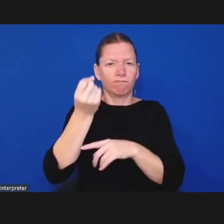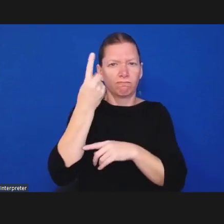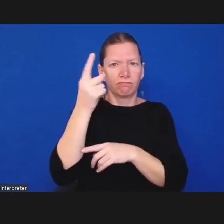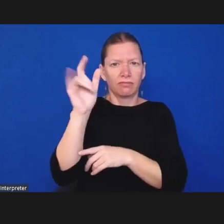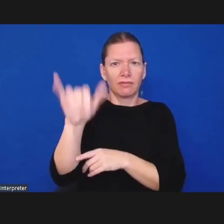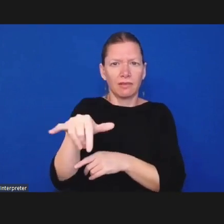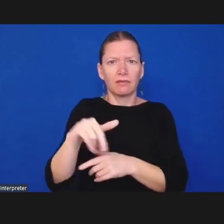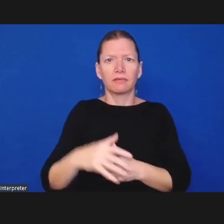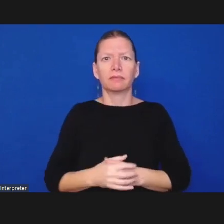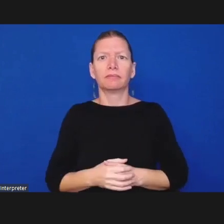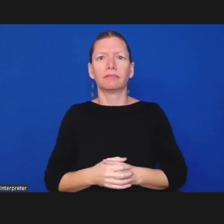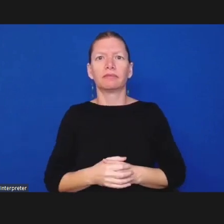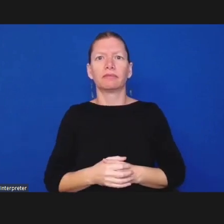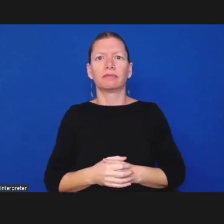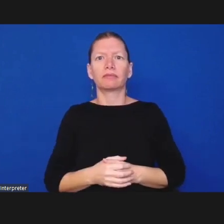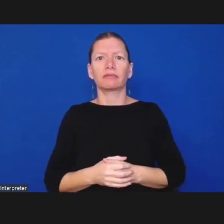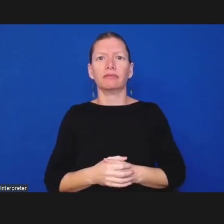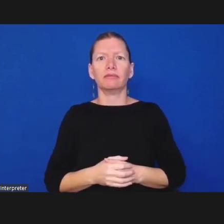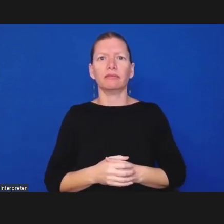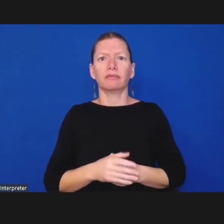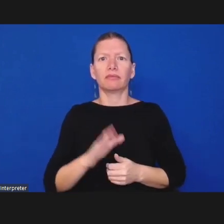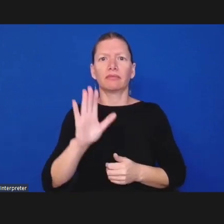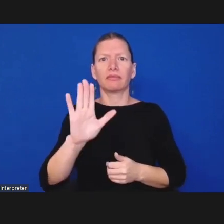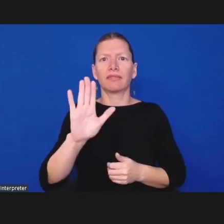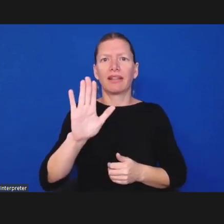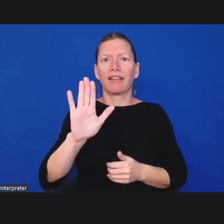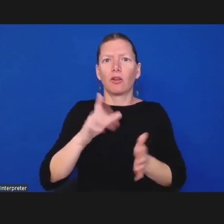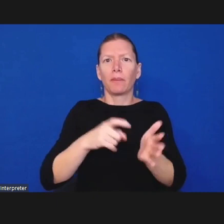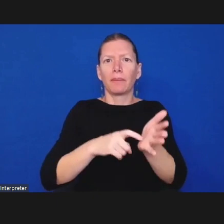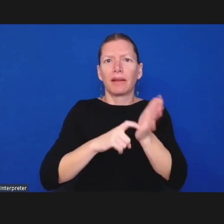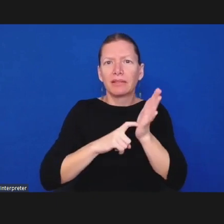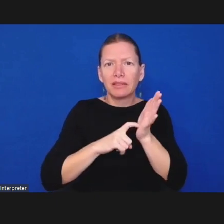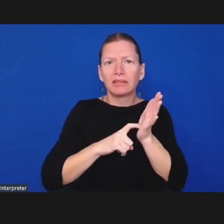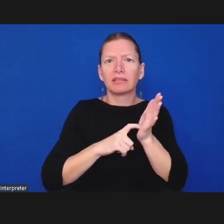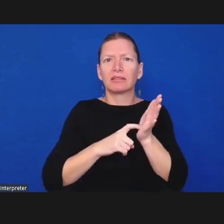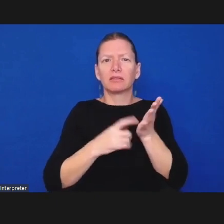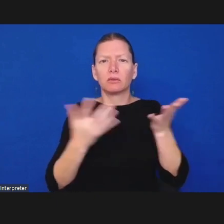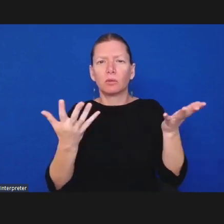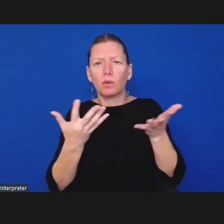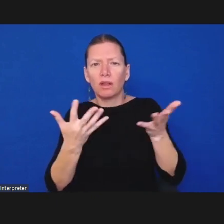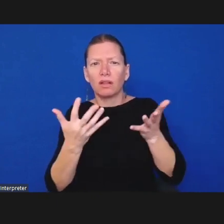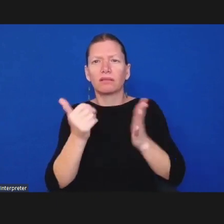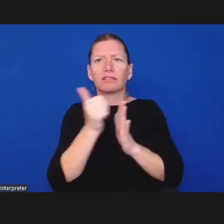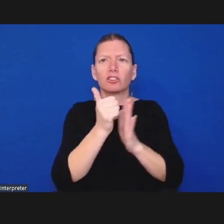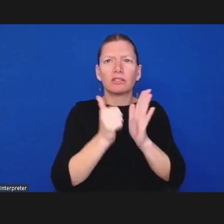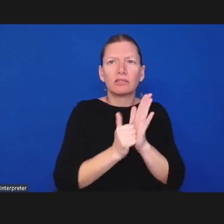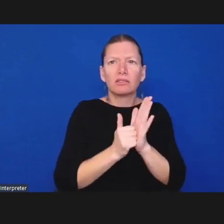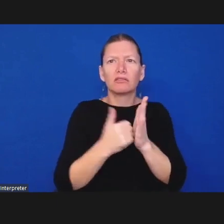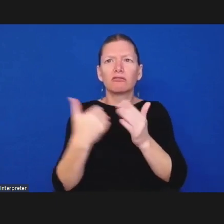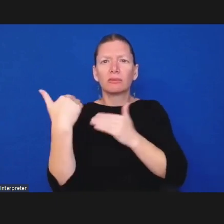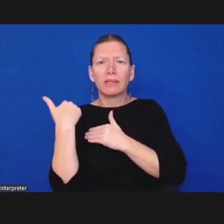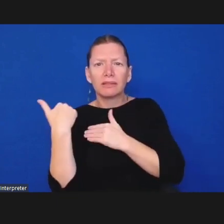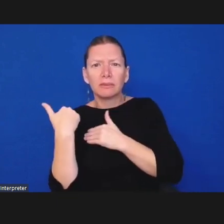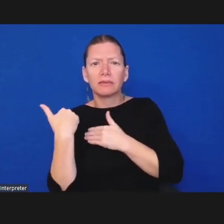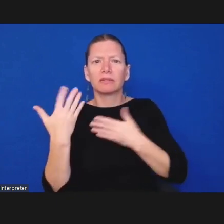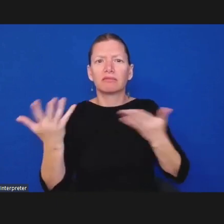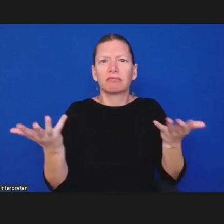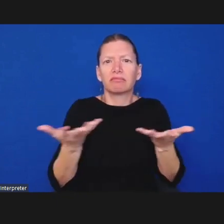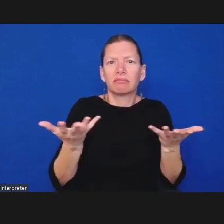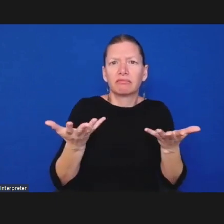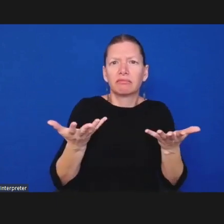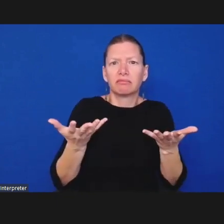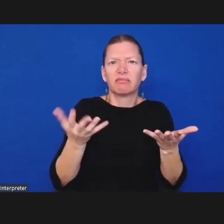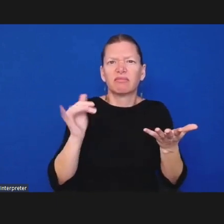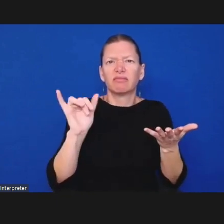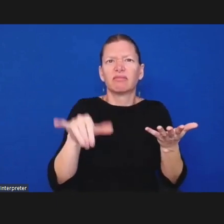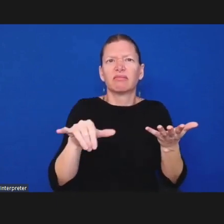varies obviously depending on the model so um i'd say out of those 13 principles those are the things that that come to mind